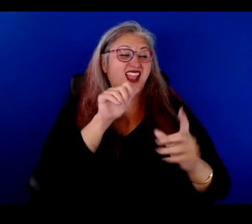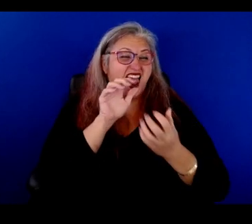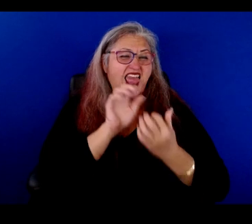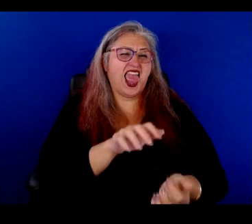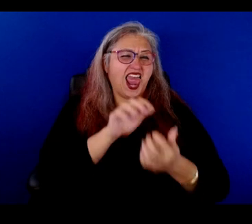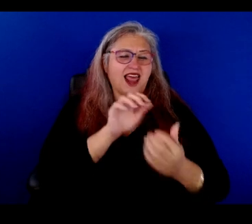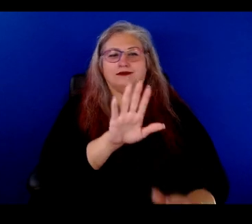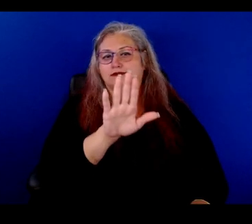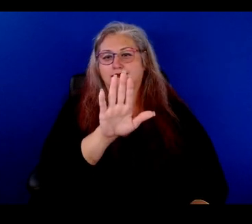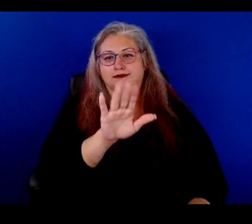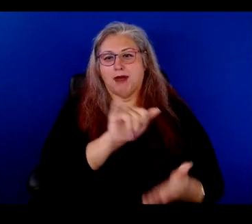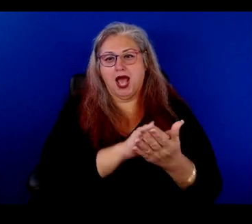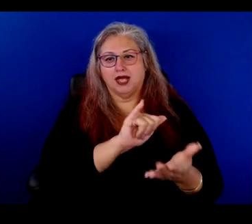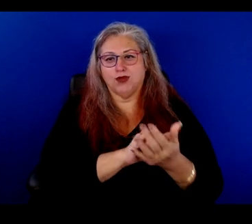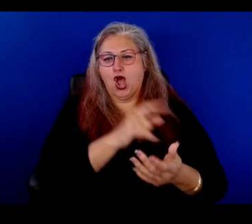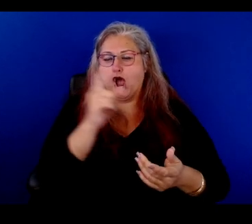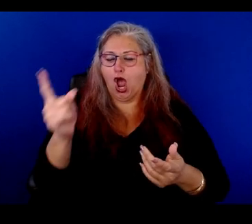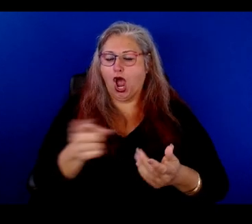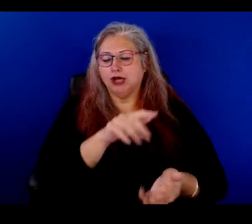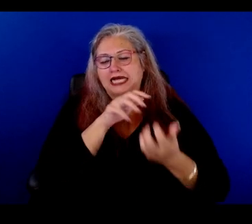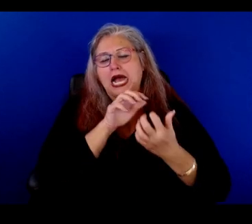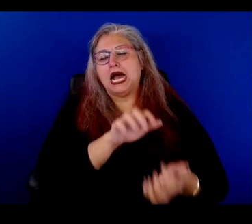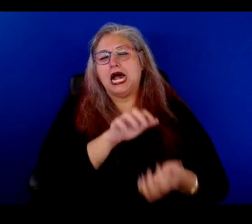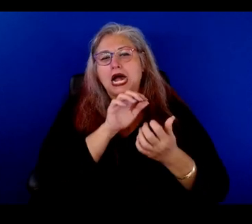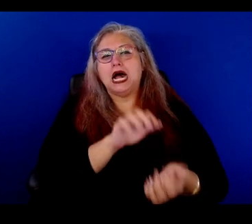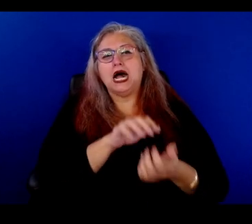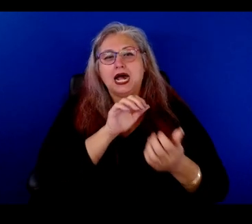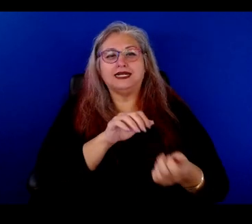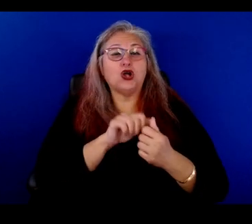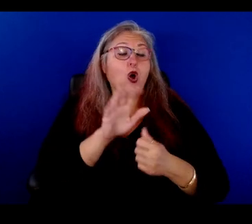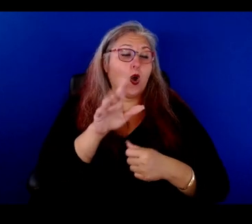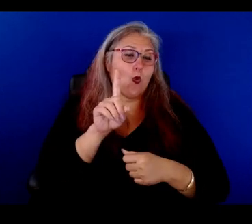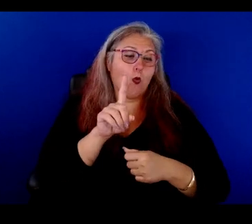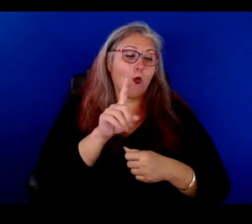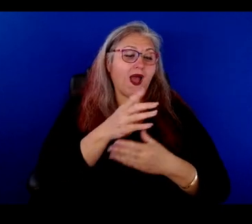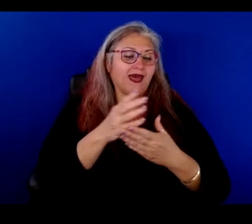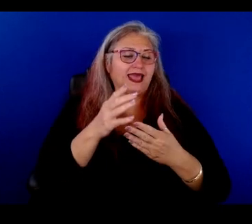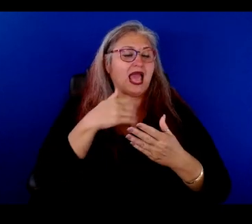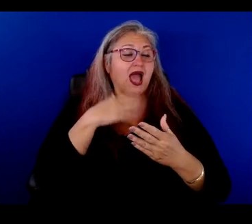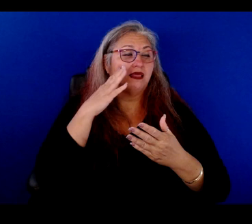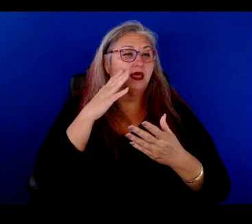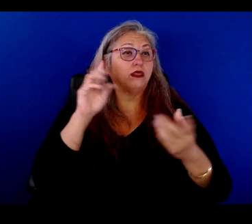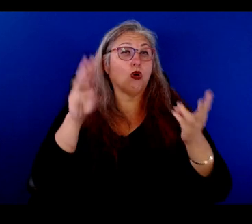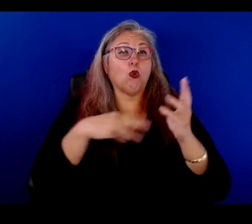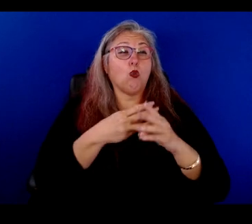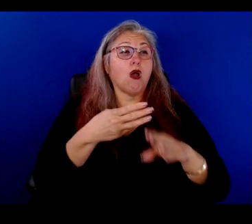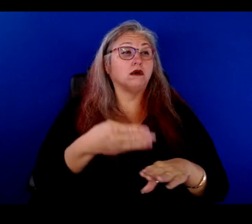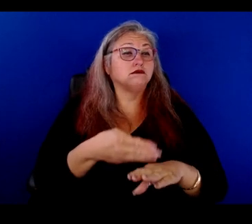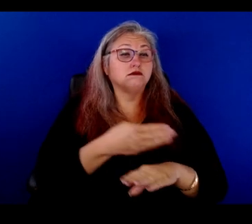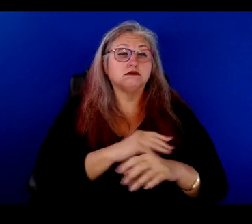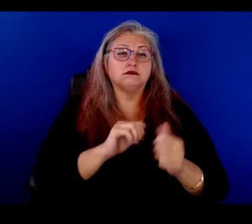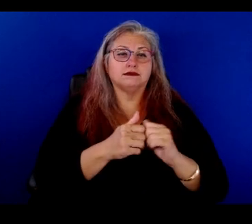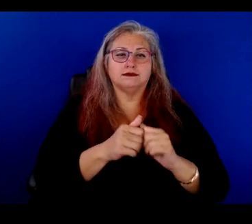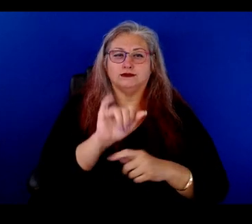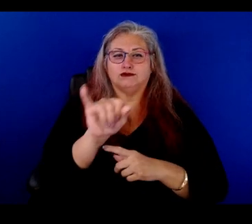laughing. You just can't. And one of the things that I think changes the world is that joy. And